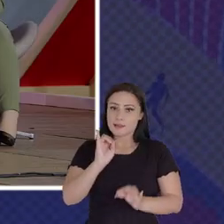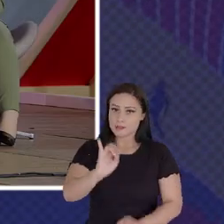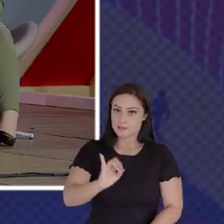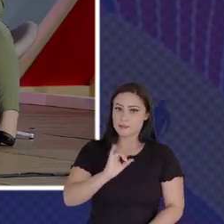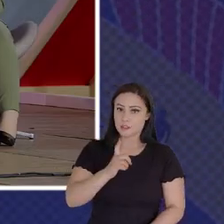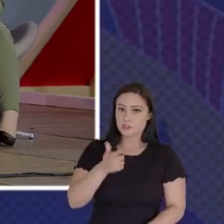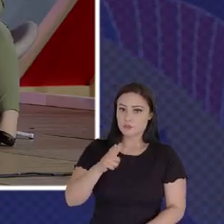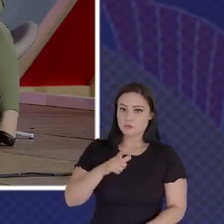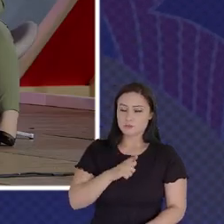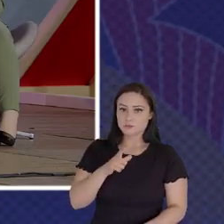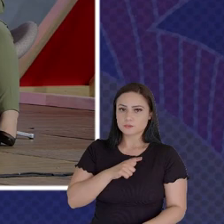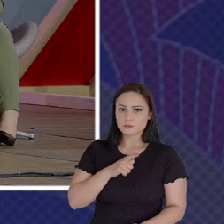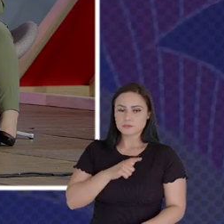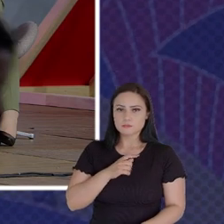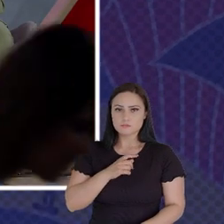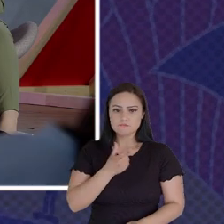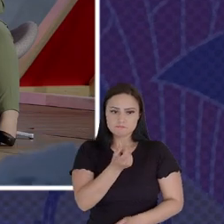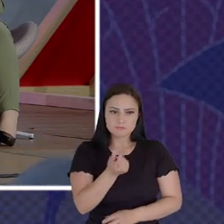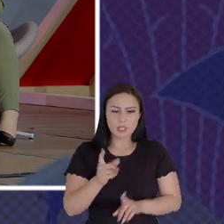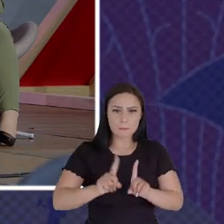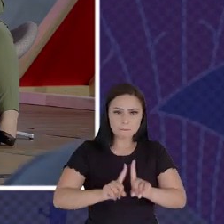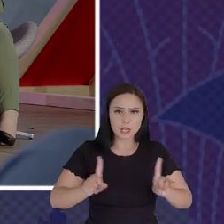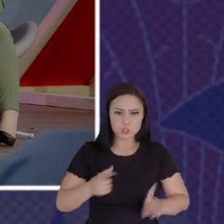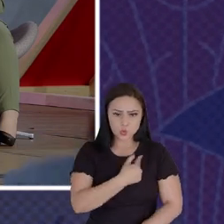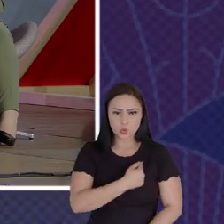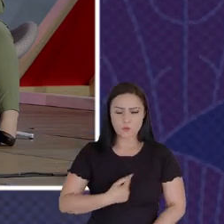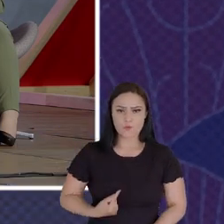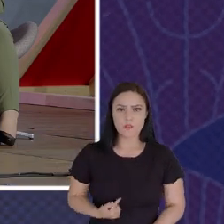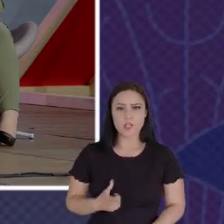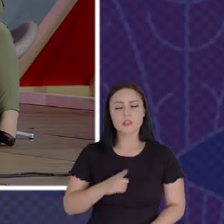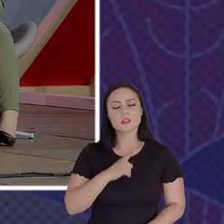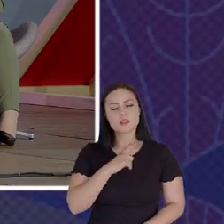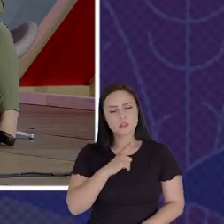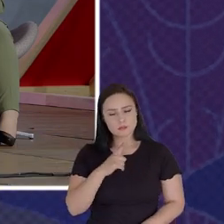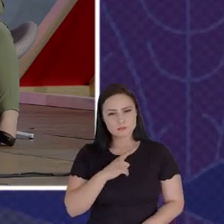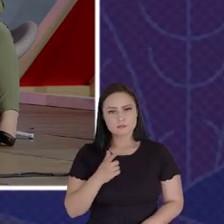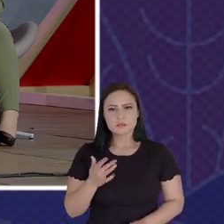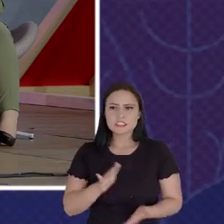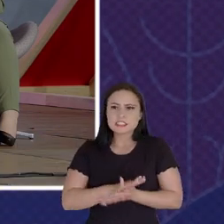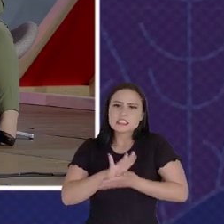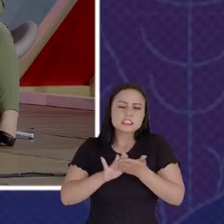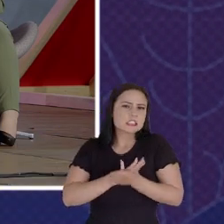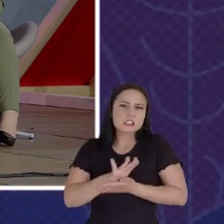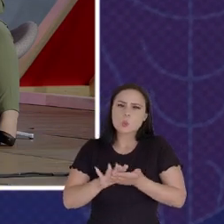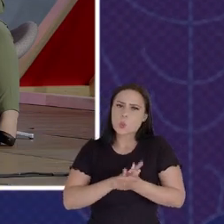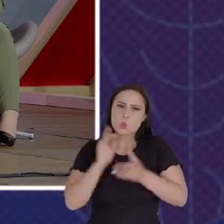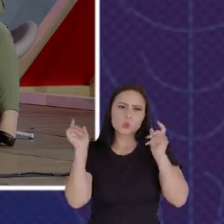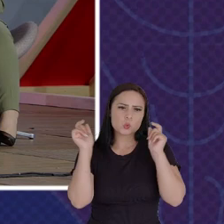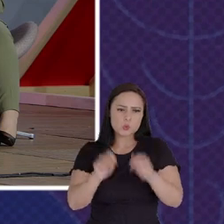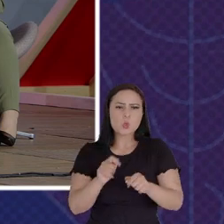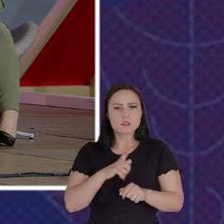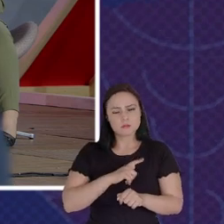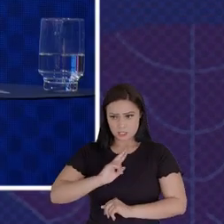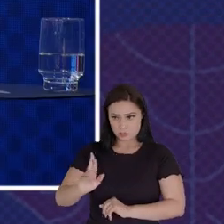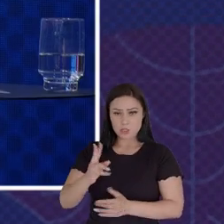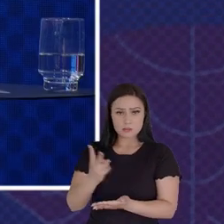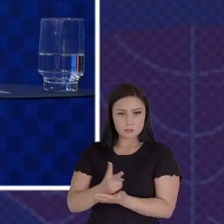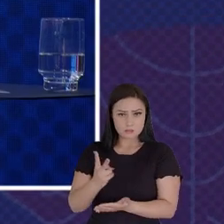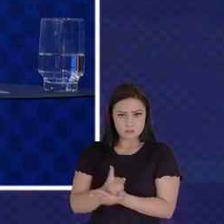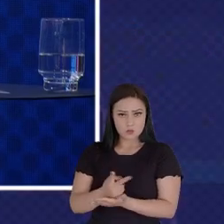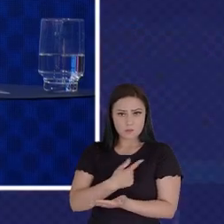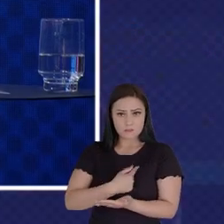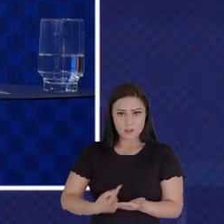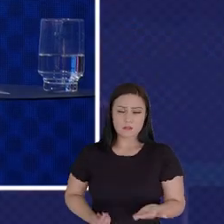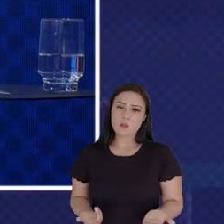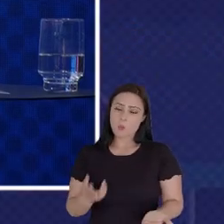Government With This Billion No Strings Attached Would Your Answer Be The Same I Think That Where I